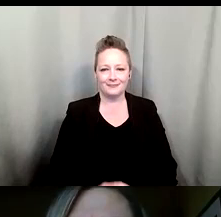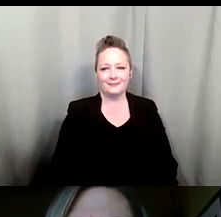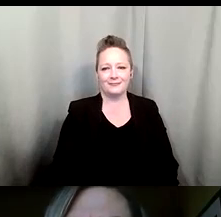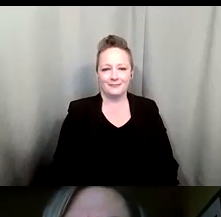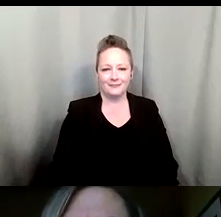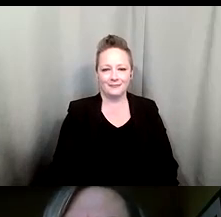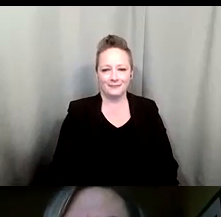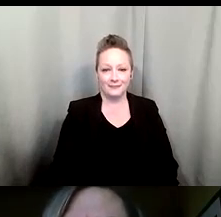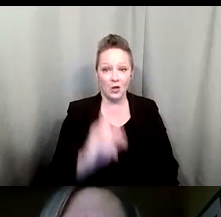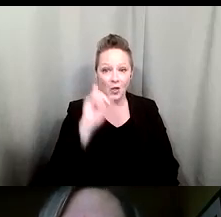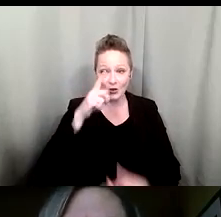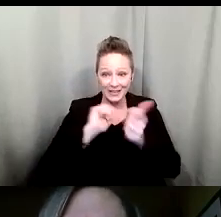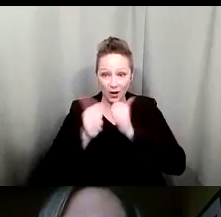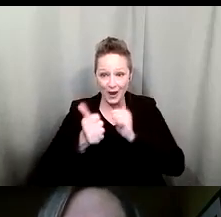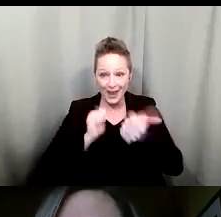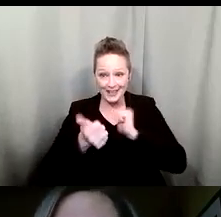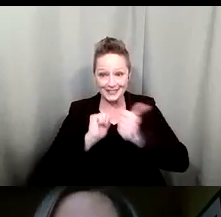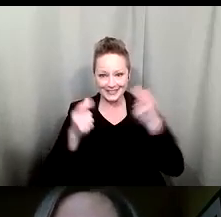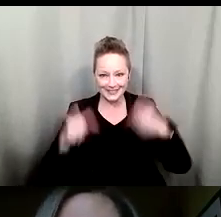looks like a race is going on